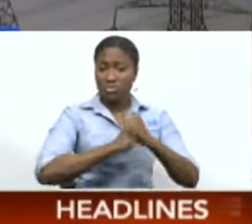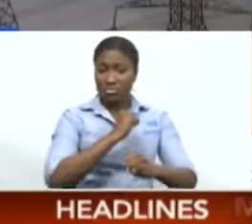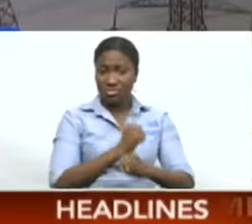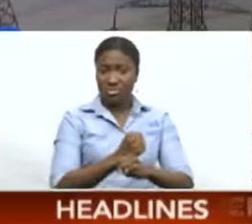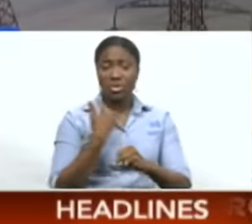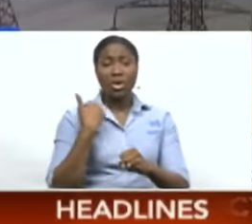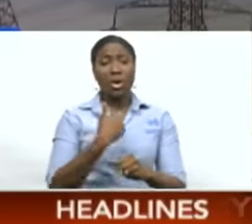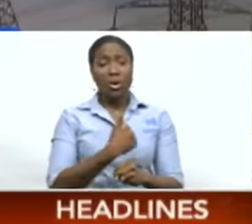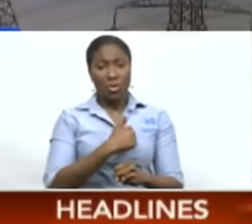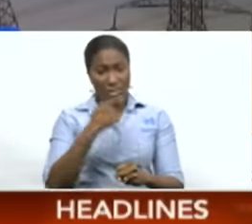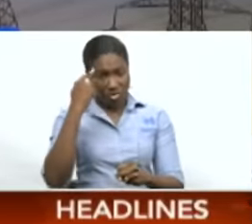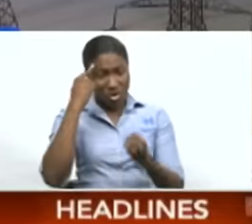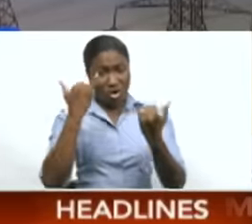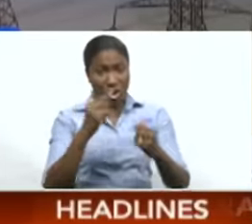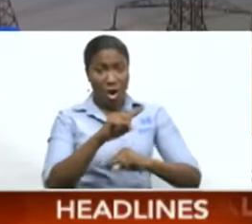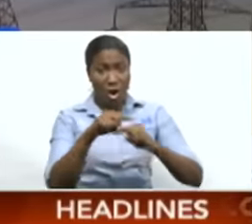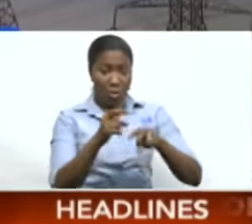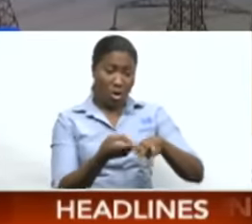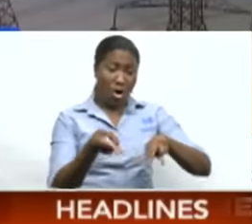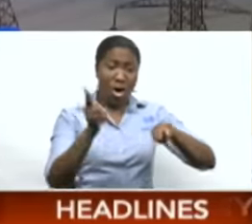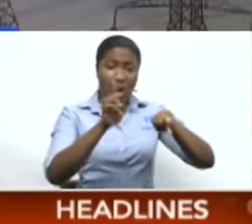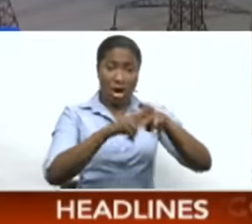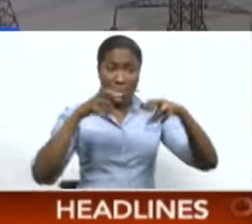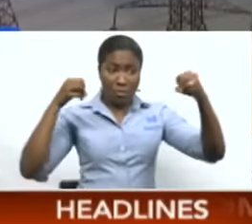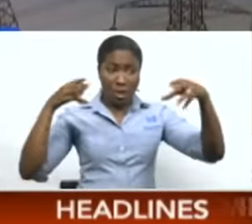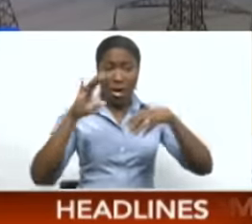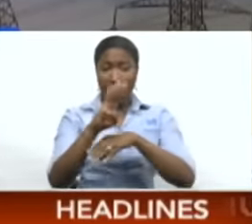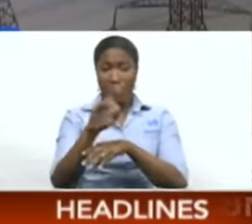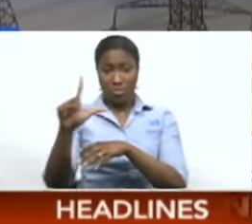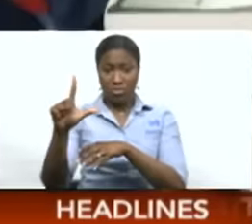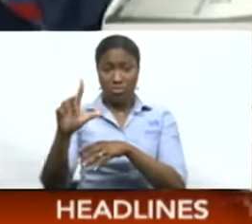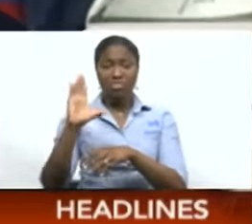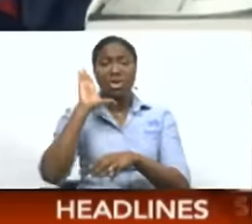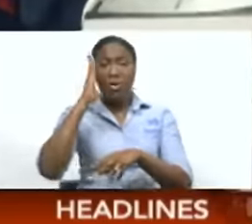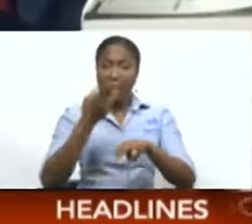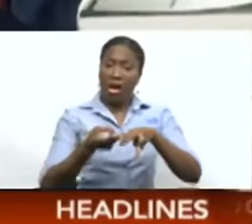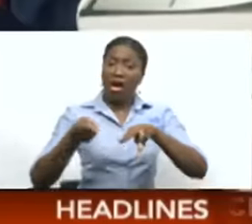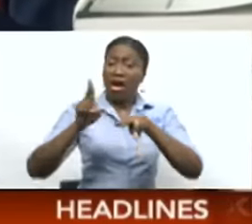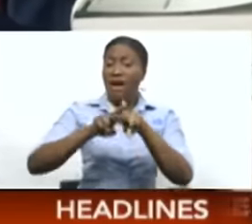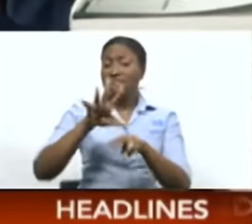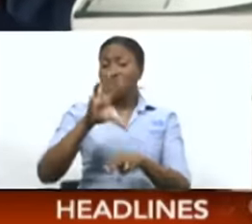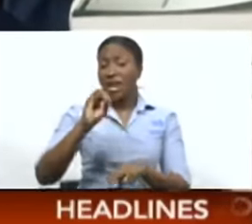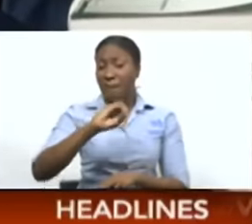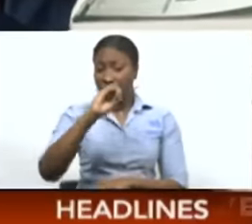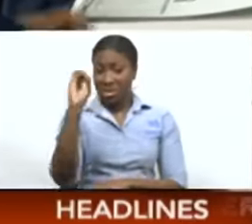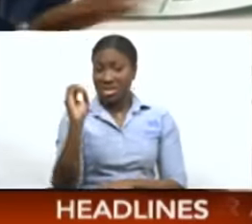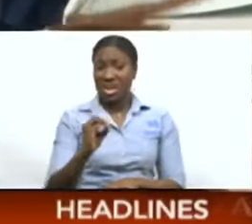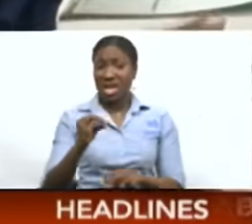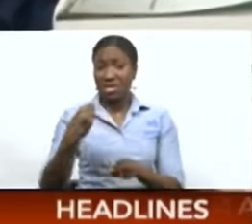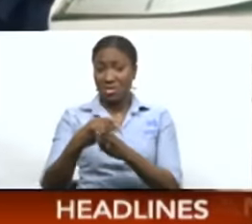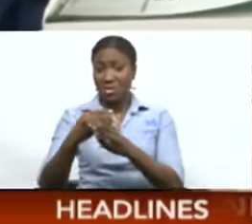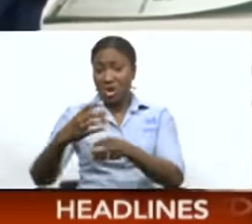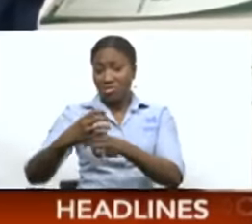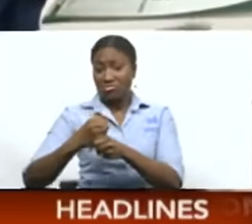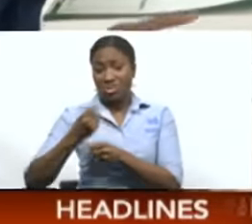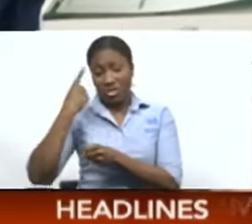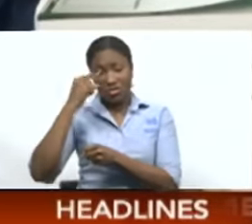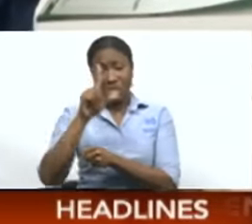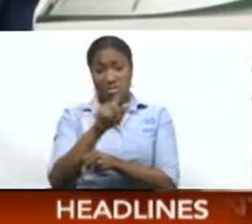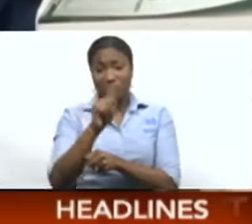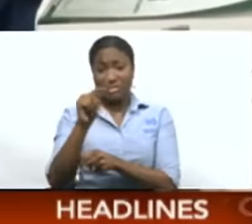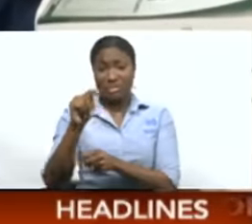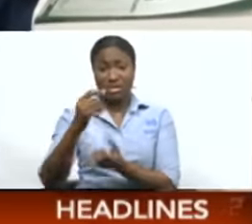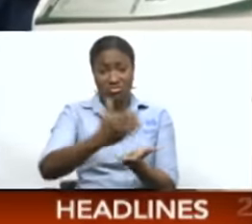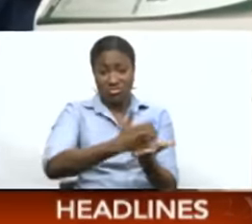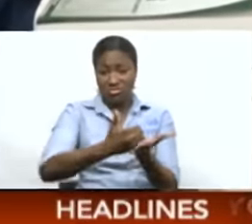.8 billion. So that is a 50% increase. The RIC said annual tariff adjustment exercises will be